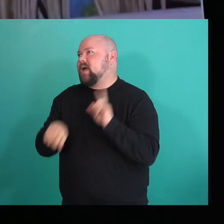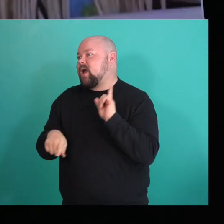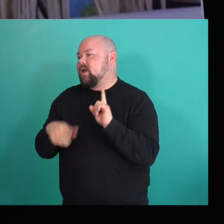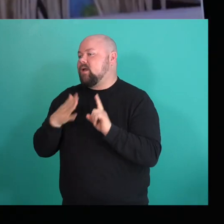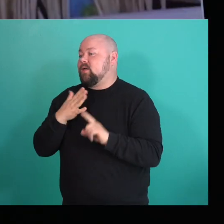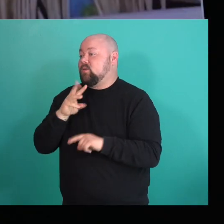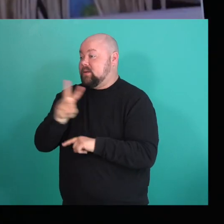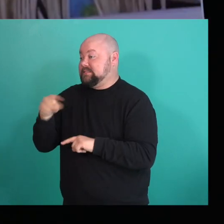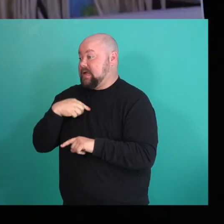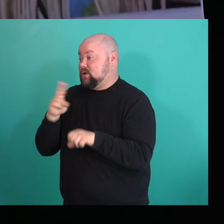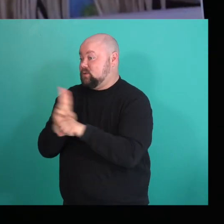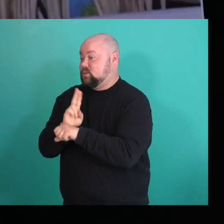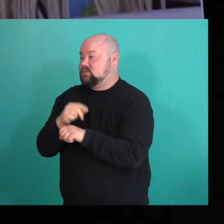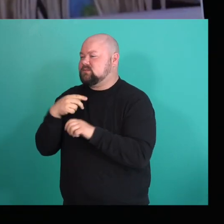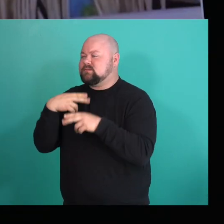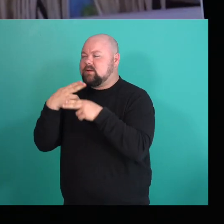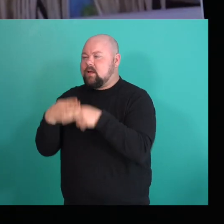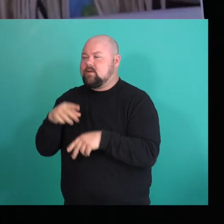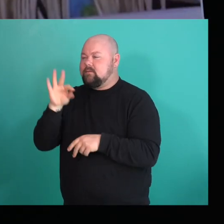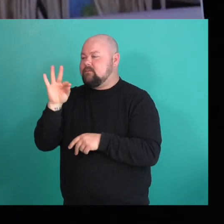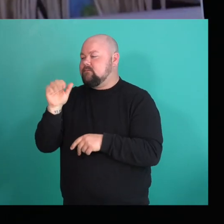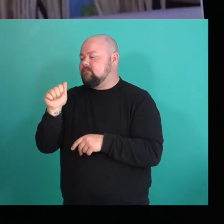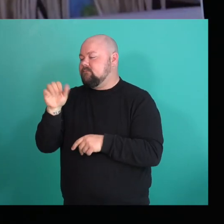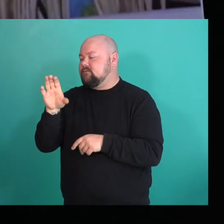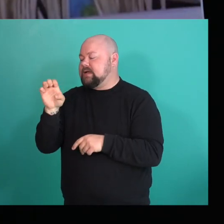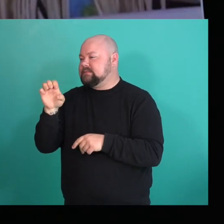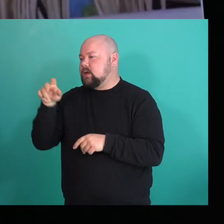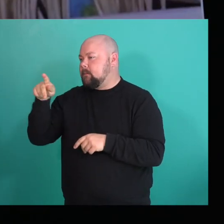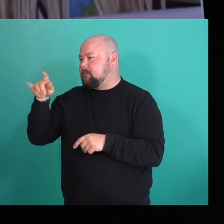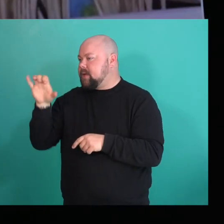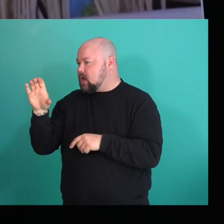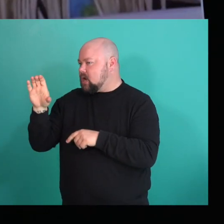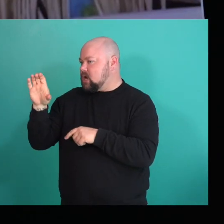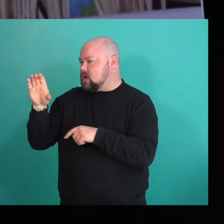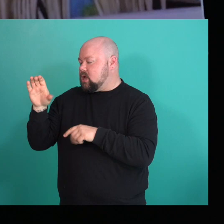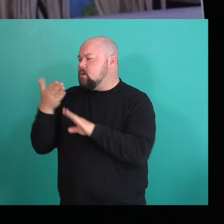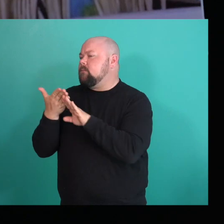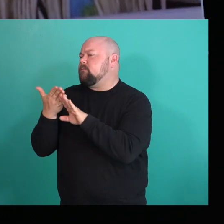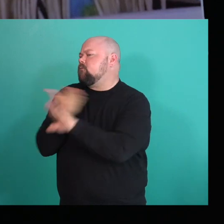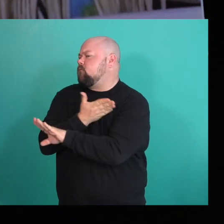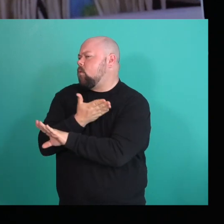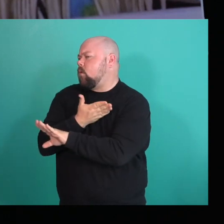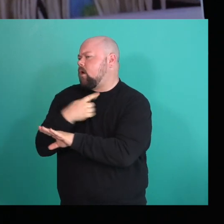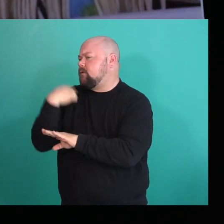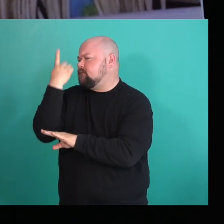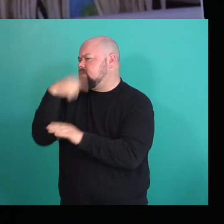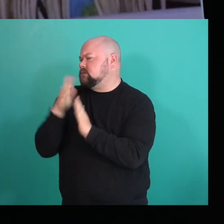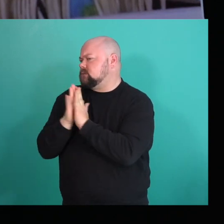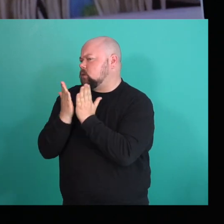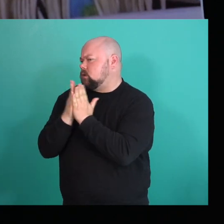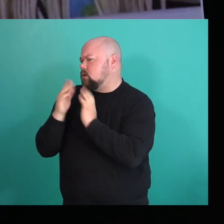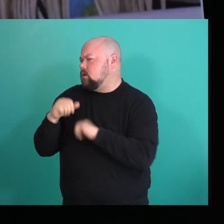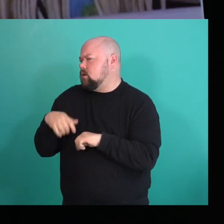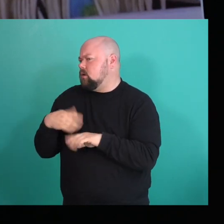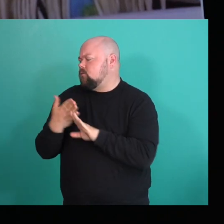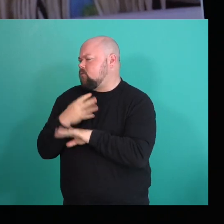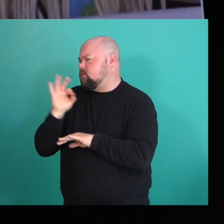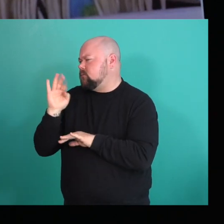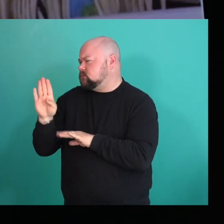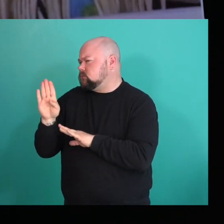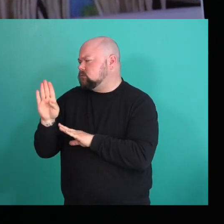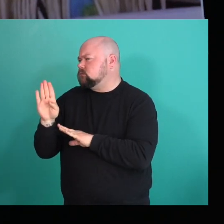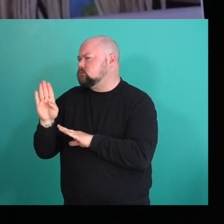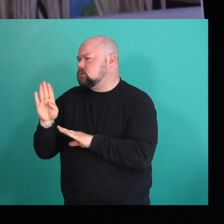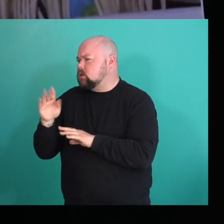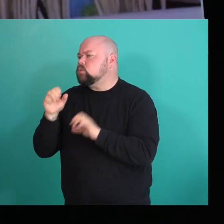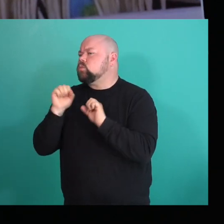used was called Face Pick. It was precursor to Facebook. was like this like random site where you just put like, you know, couple photos of yourself